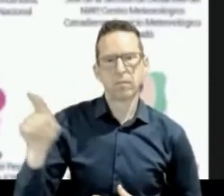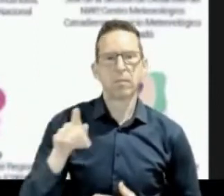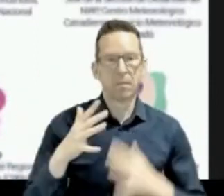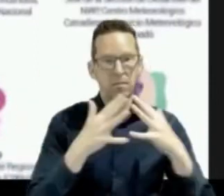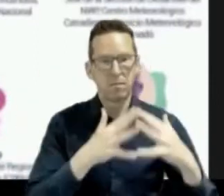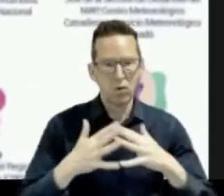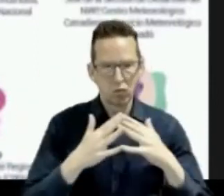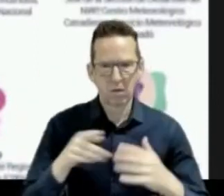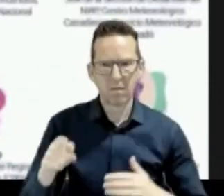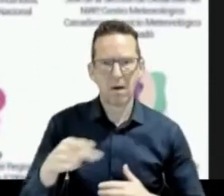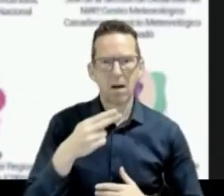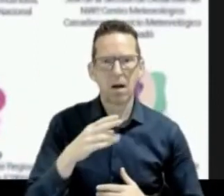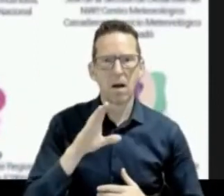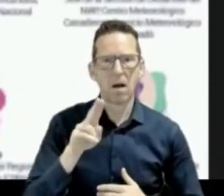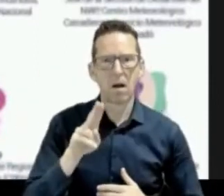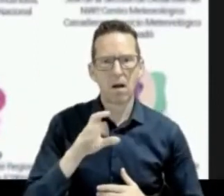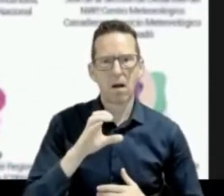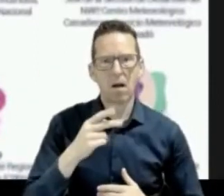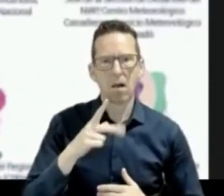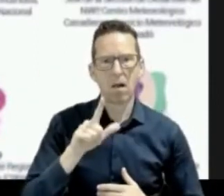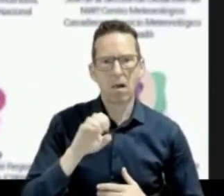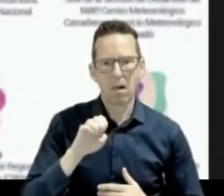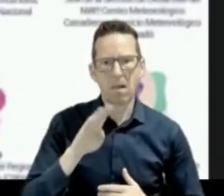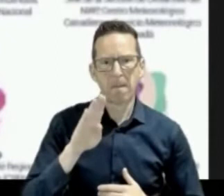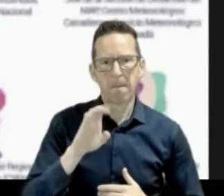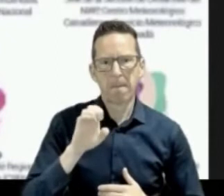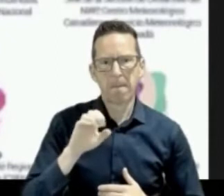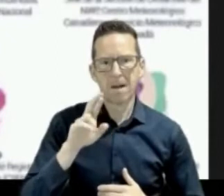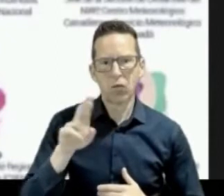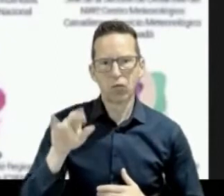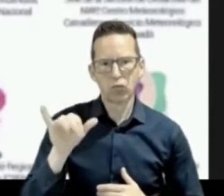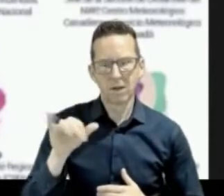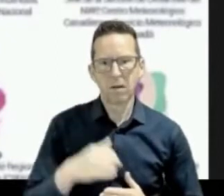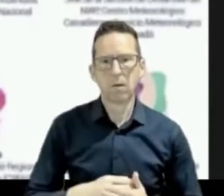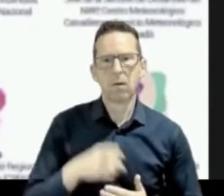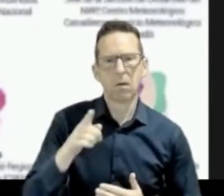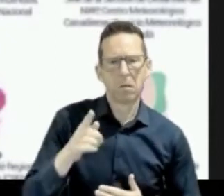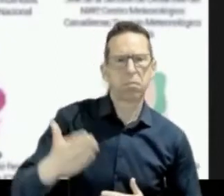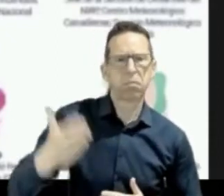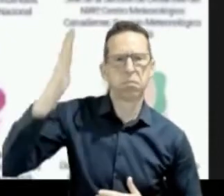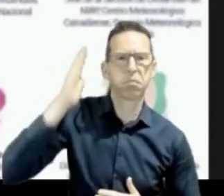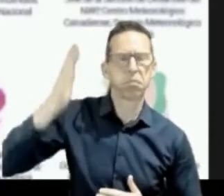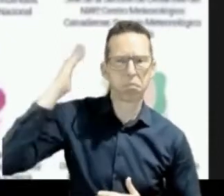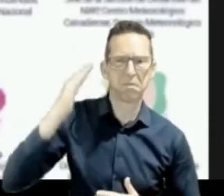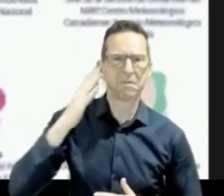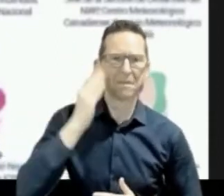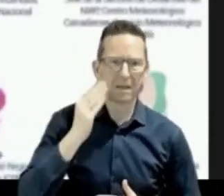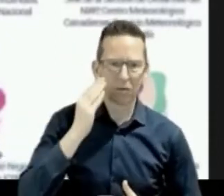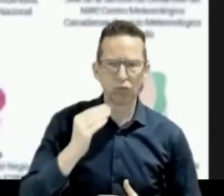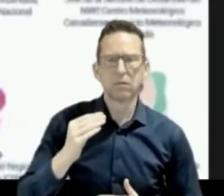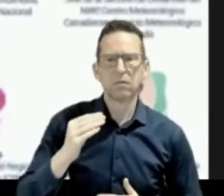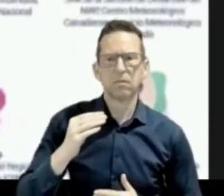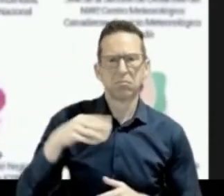for the National Weather Service in Billings, Montana in 1995. He was transferred to Eureka in